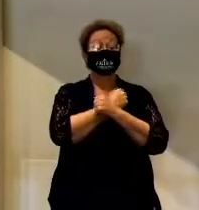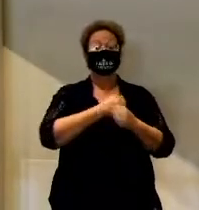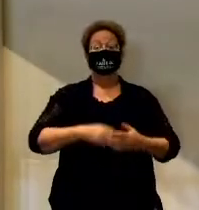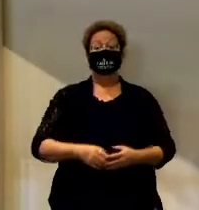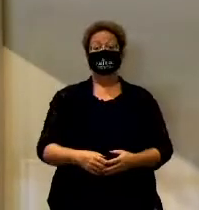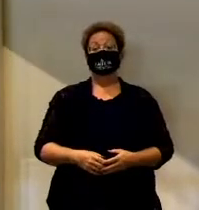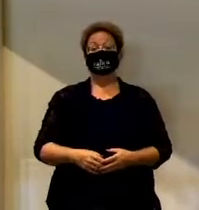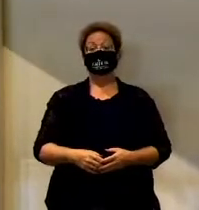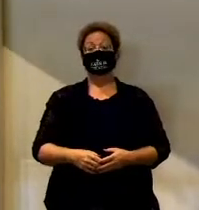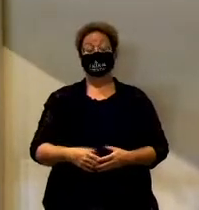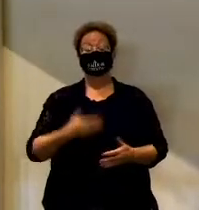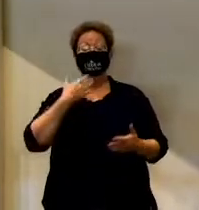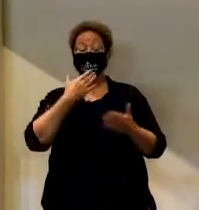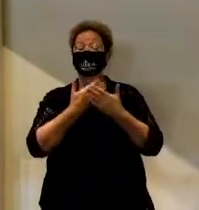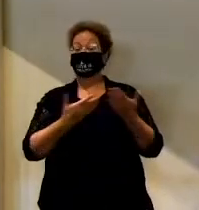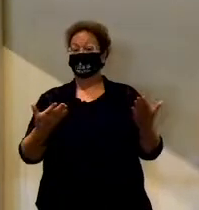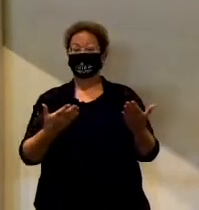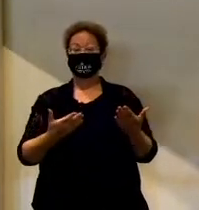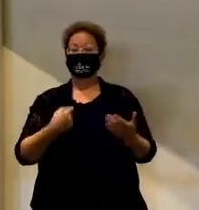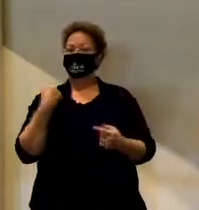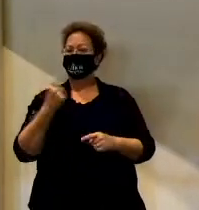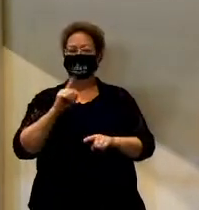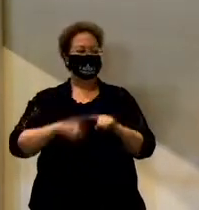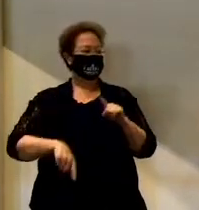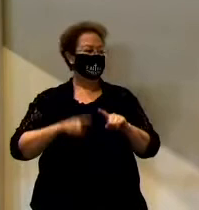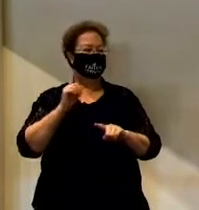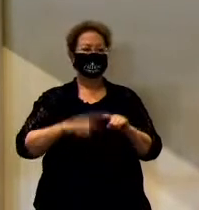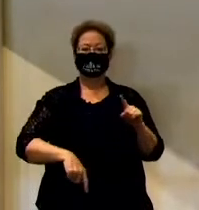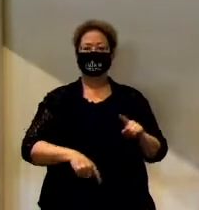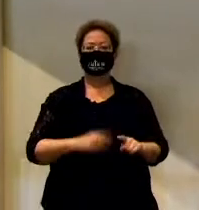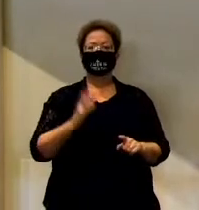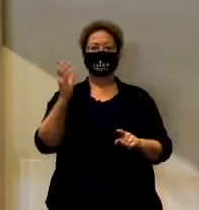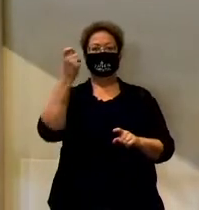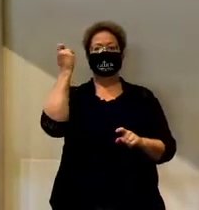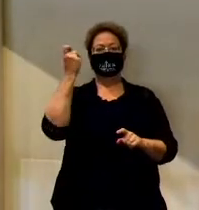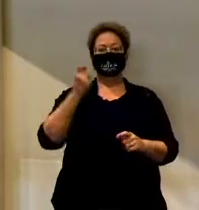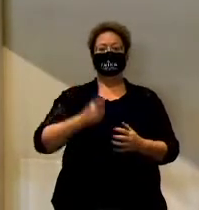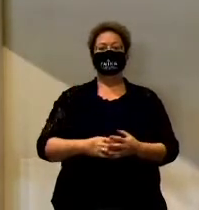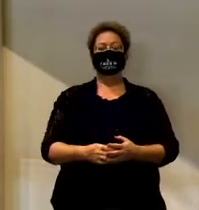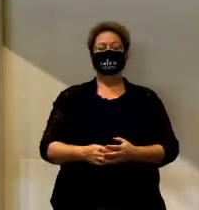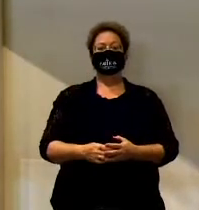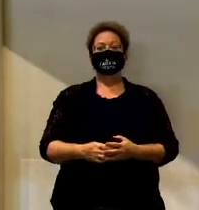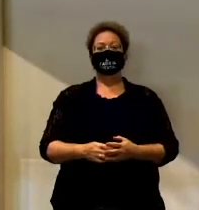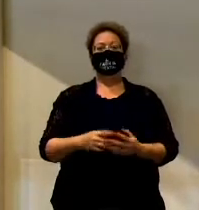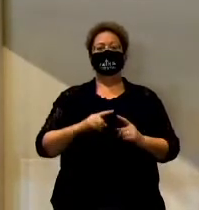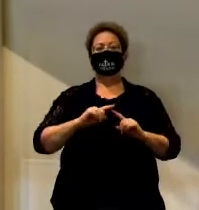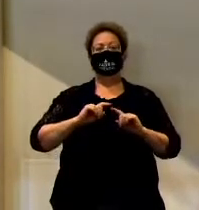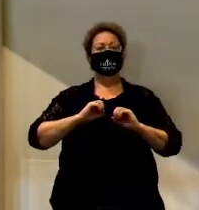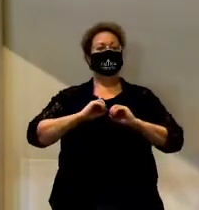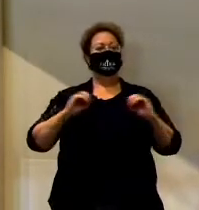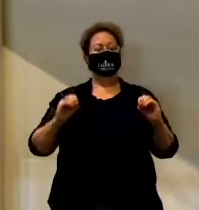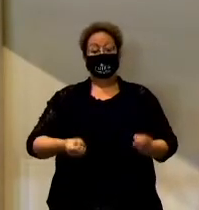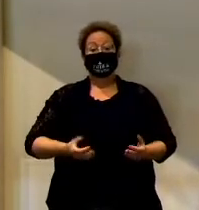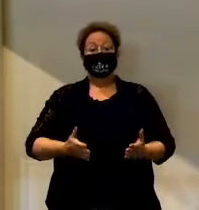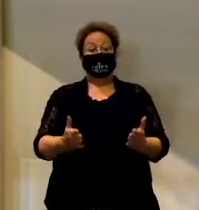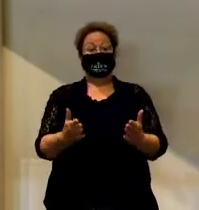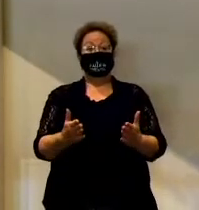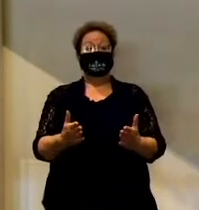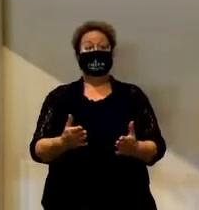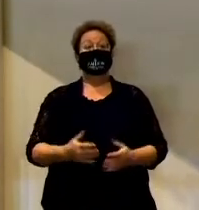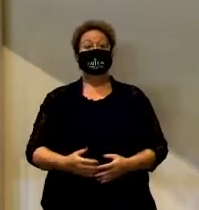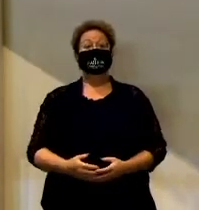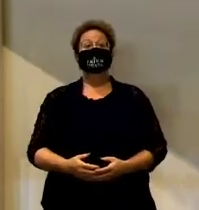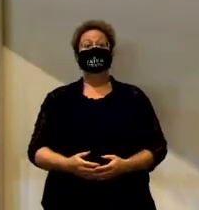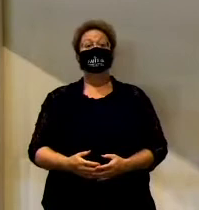to adopt us. And it's a good thing because we never could have. There's no way because of our sin we could